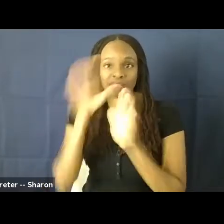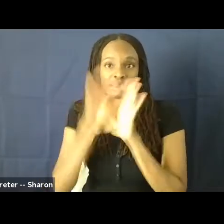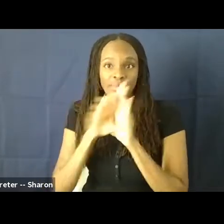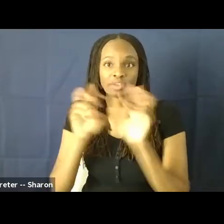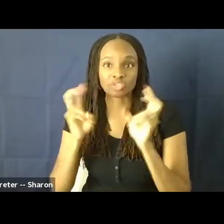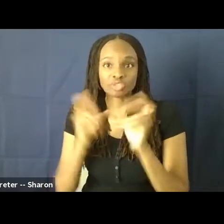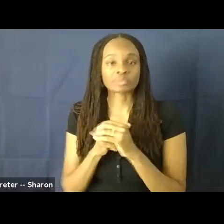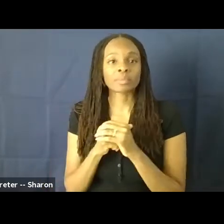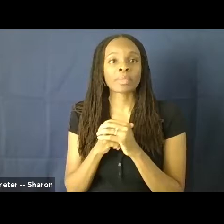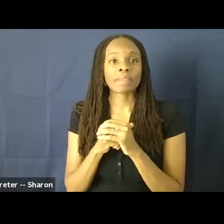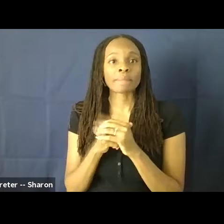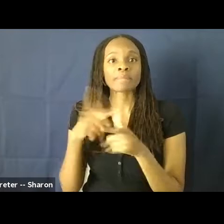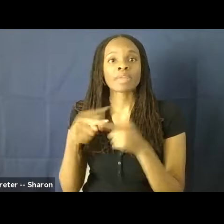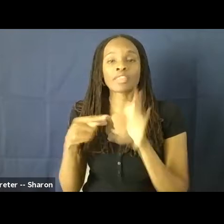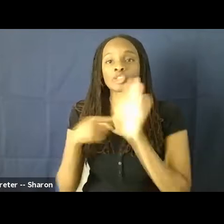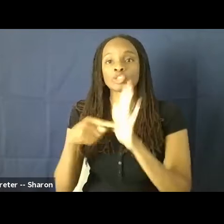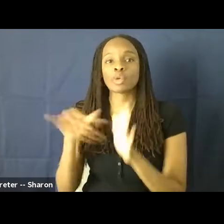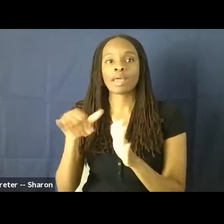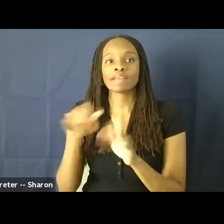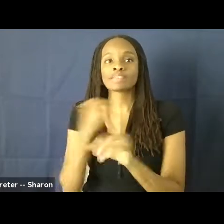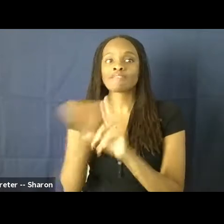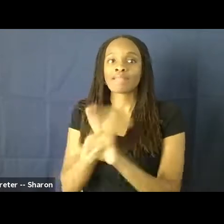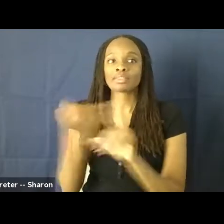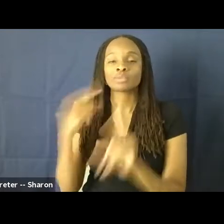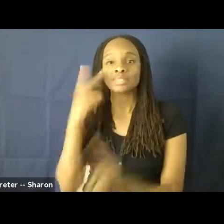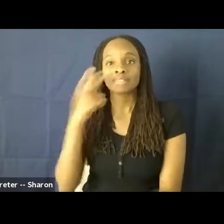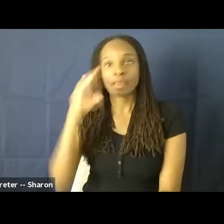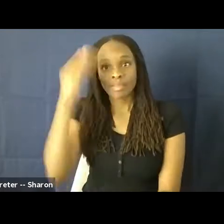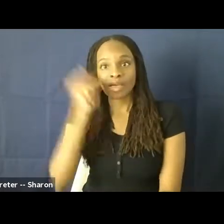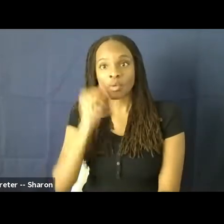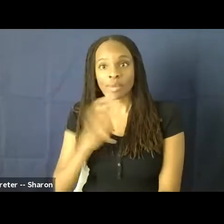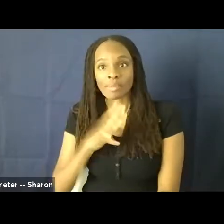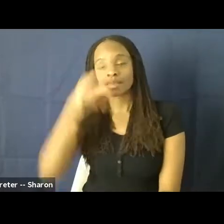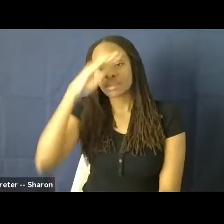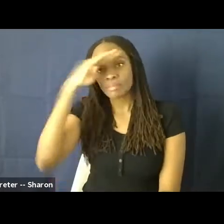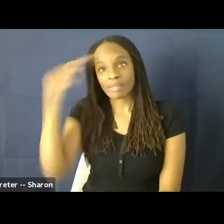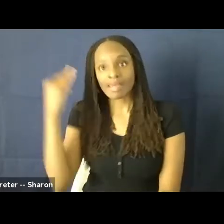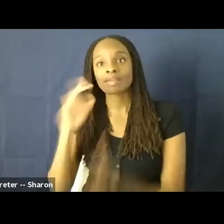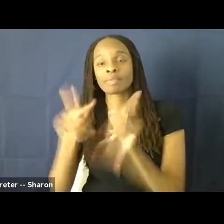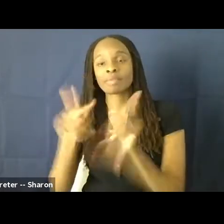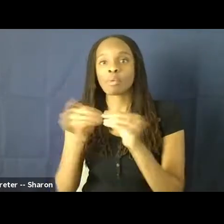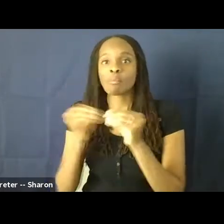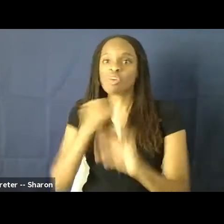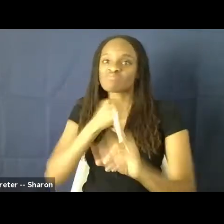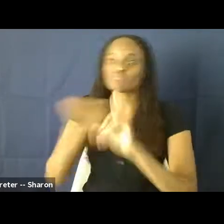And then being shown as violent. We also see that black women and black people are shown as violent and aggressive,